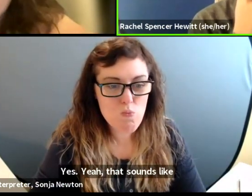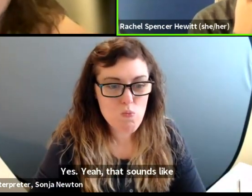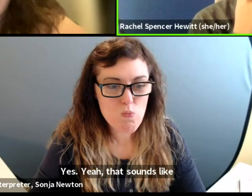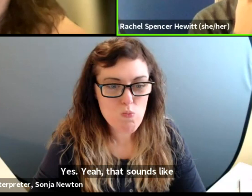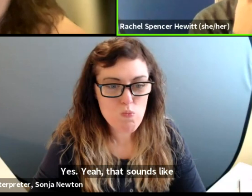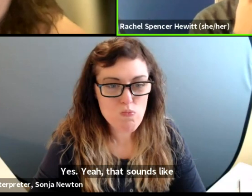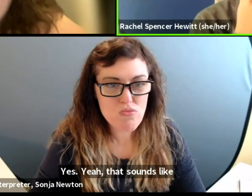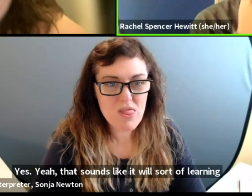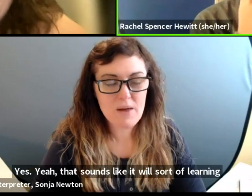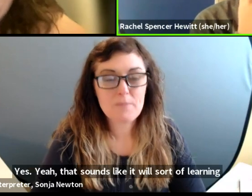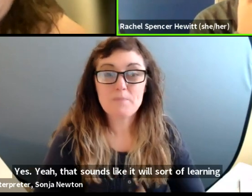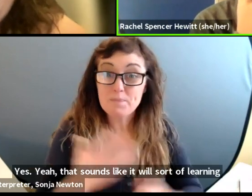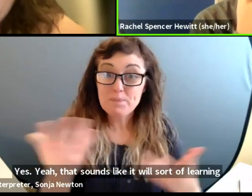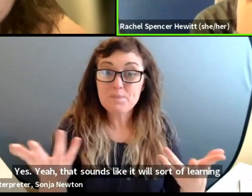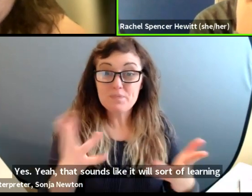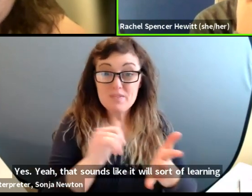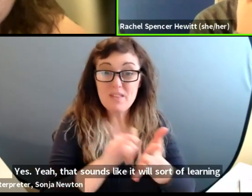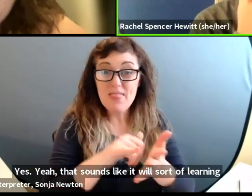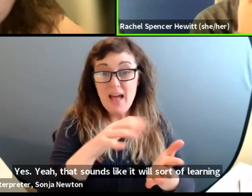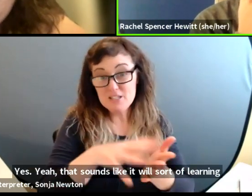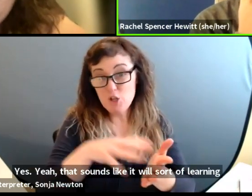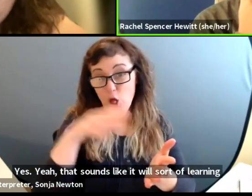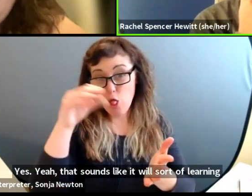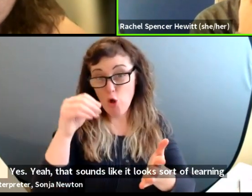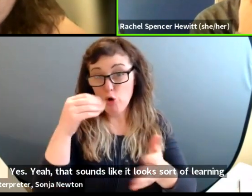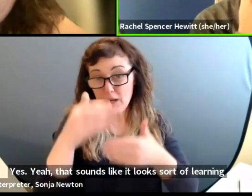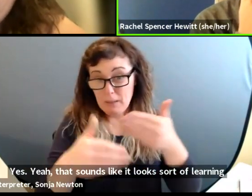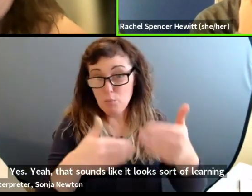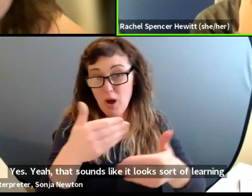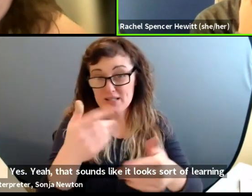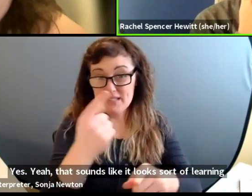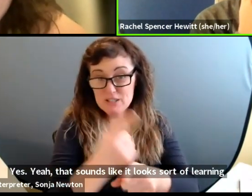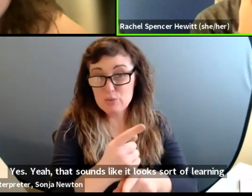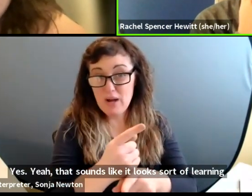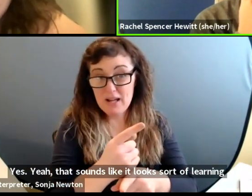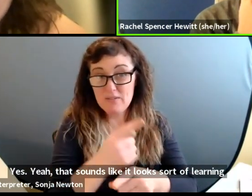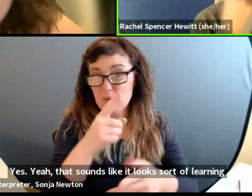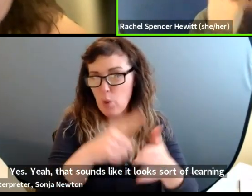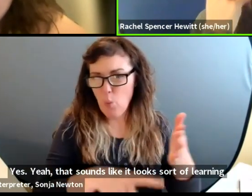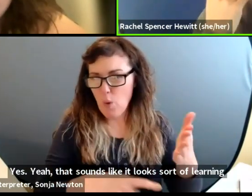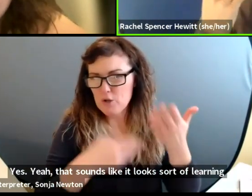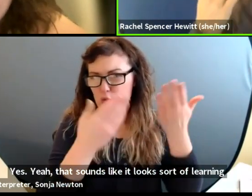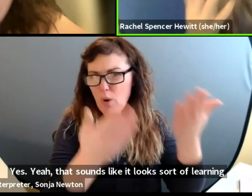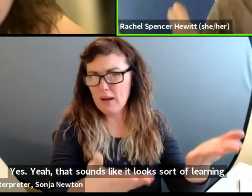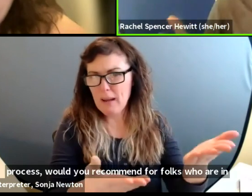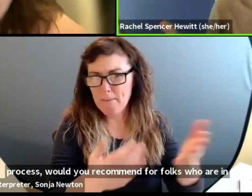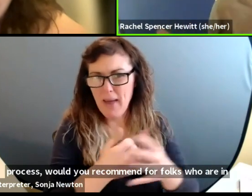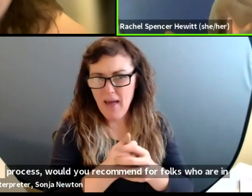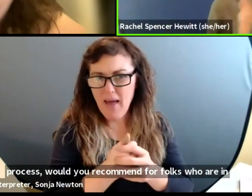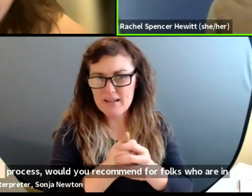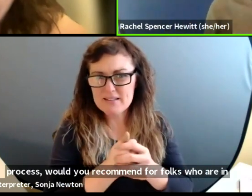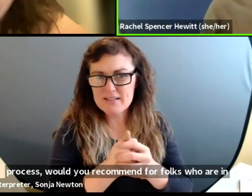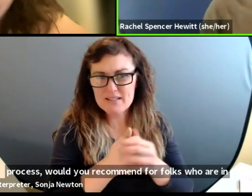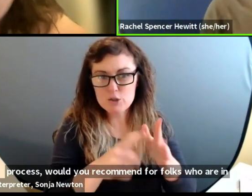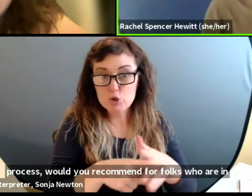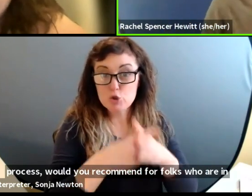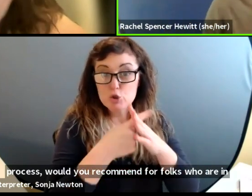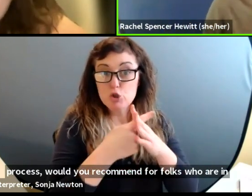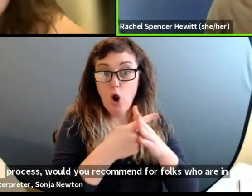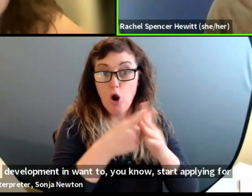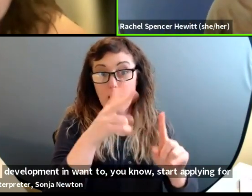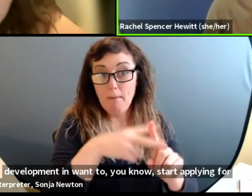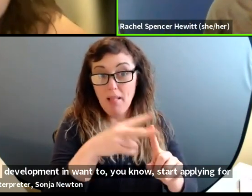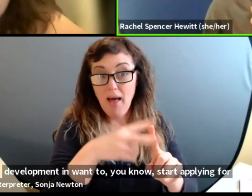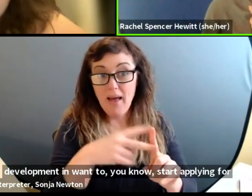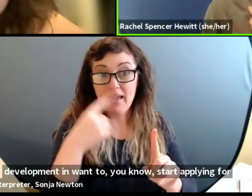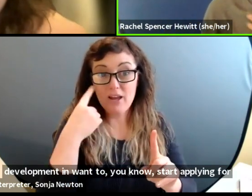what sort of learning process would you recommend for folks who are in development and want to, you know, start applying for grants and in a session earlier